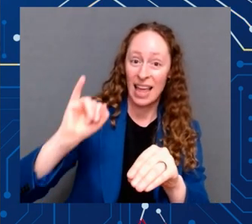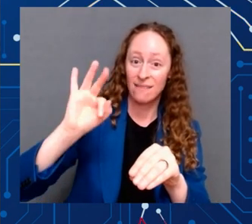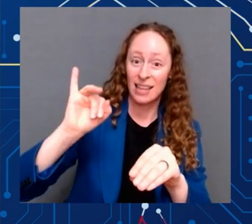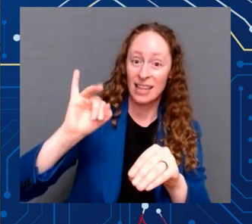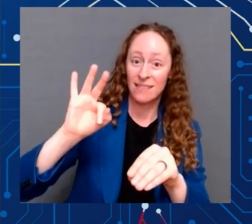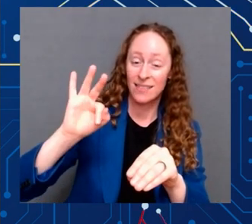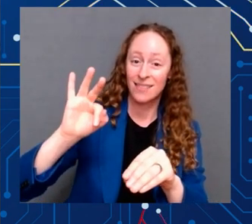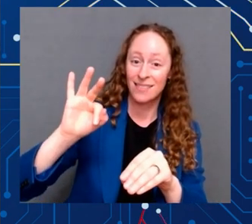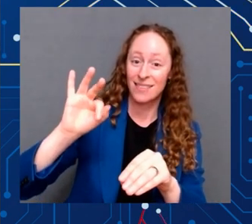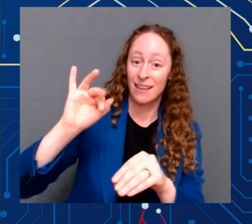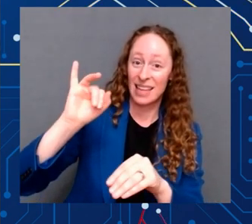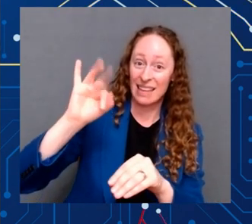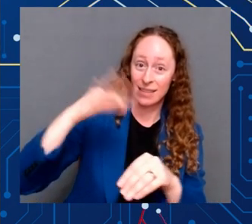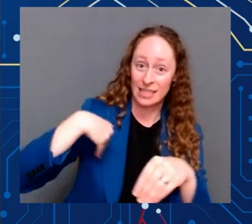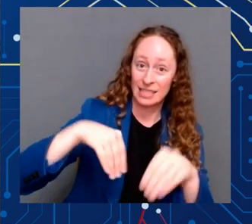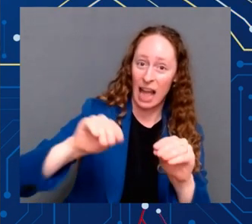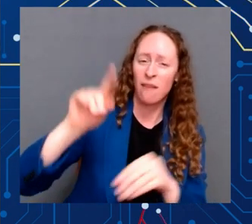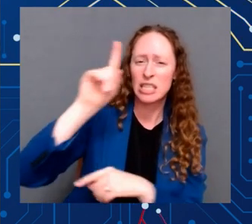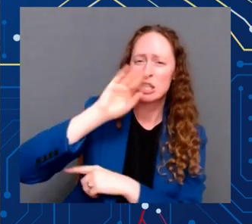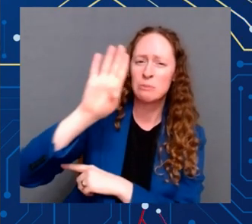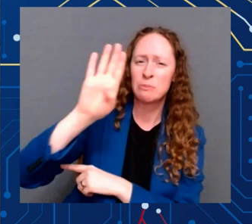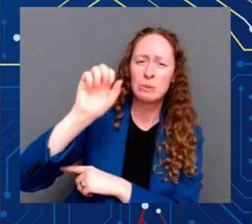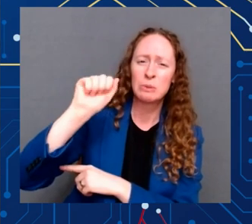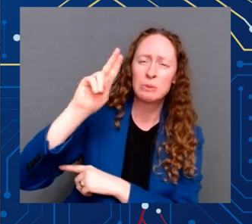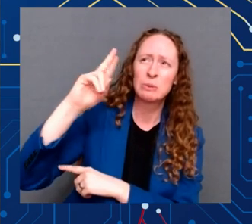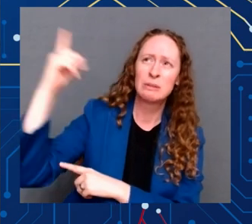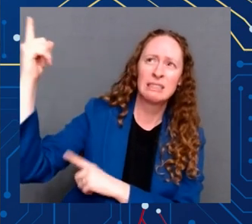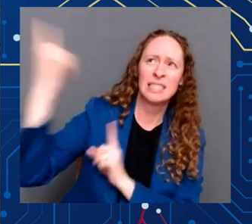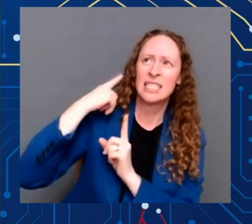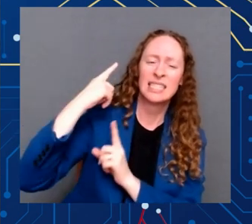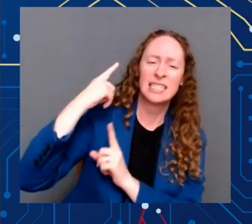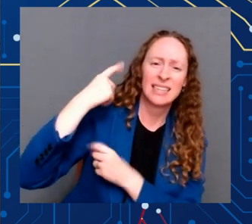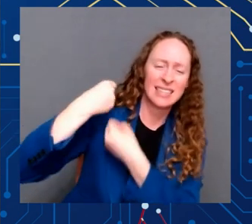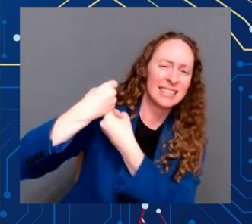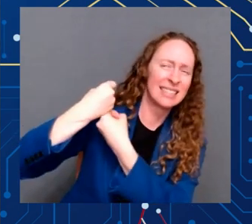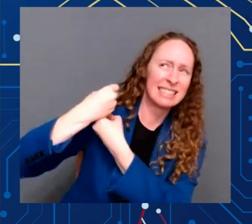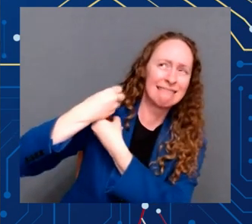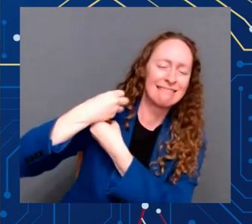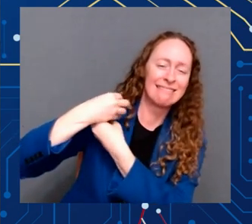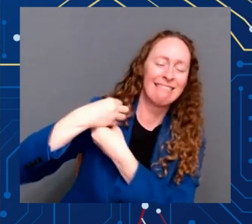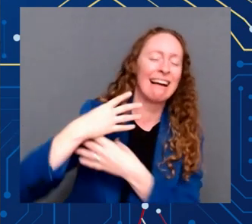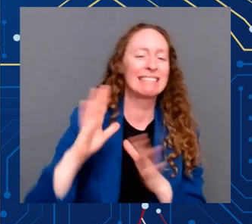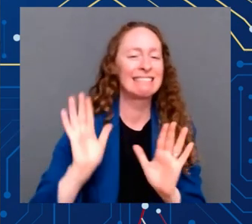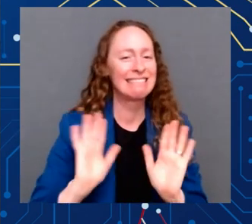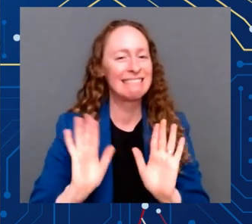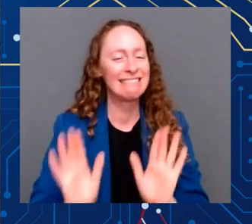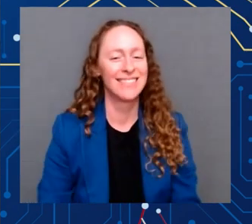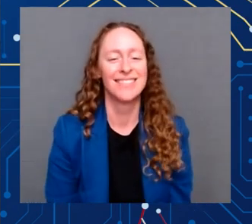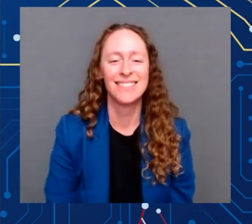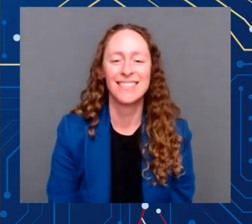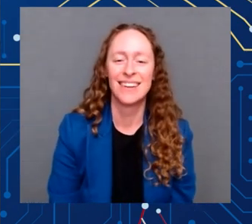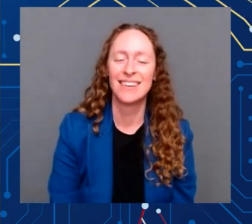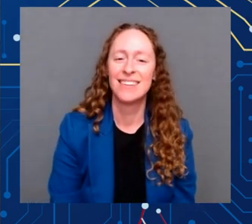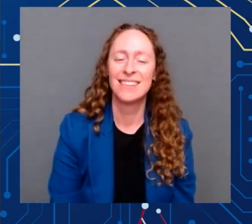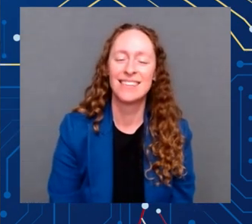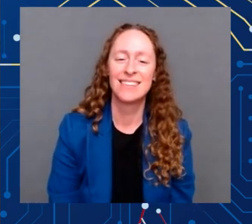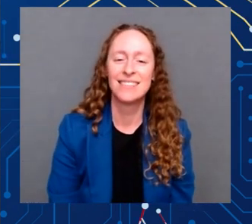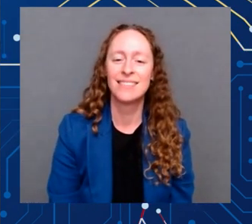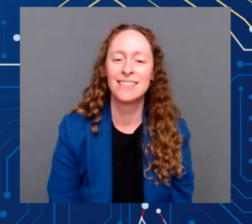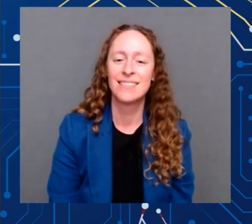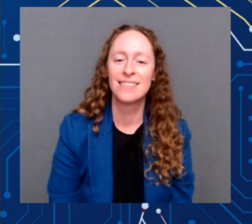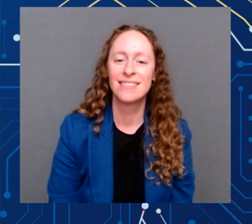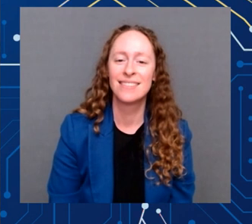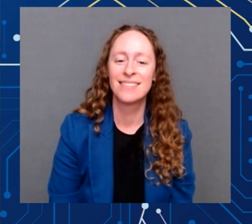don't think I'm going to be able to enforce that I get to buy the first one because it's going to be out before I'm out of office. So, but